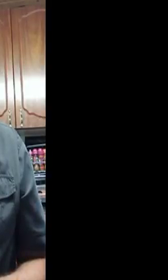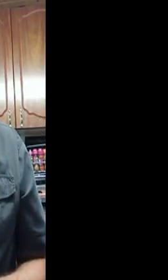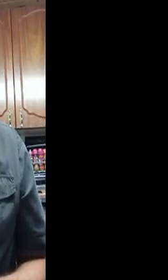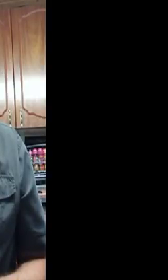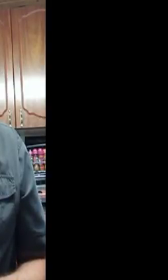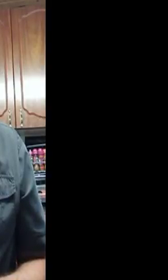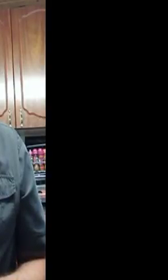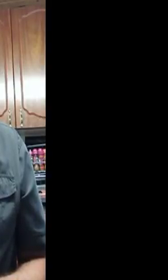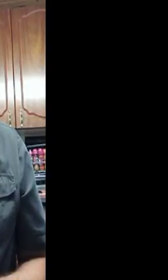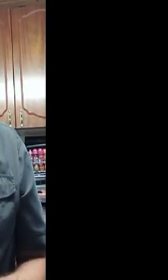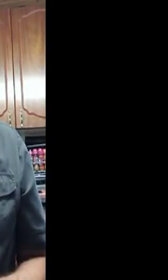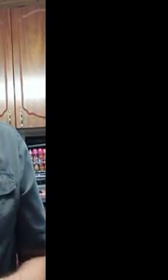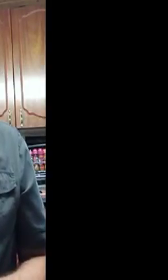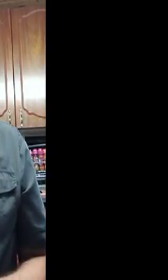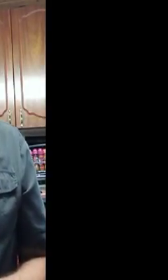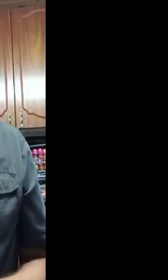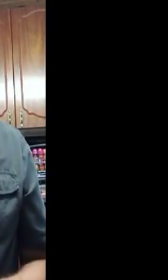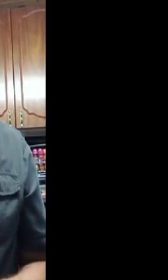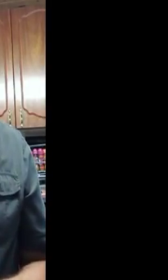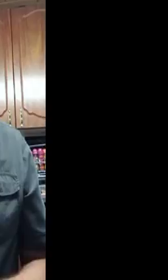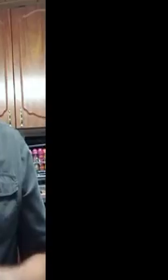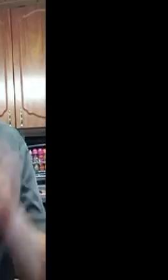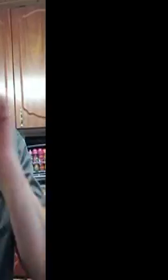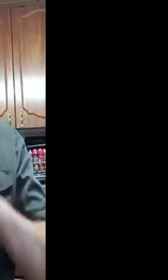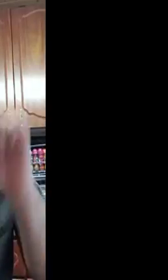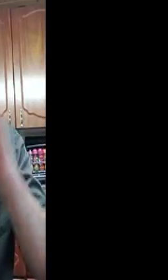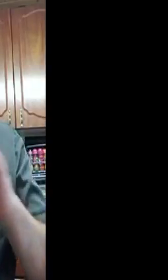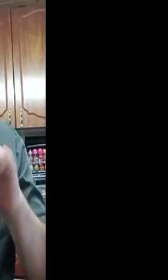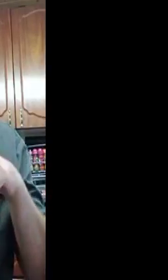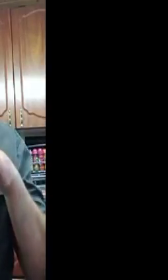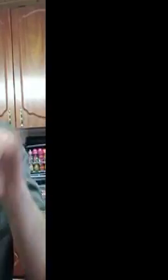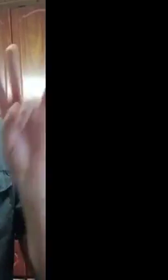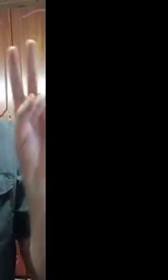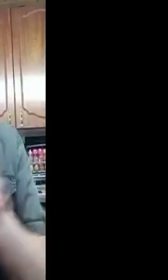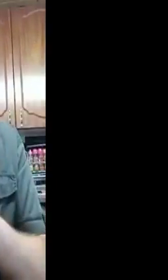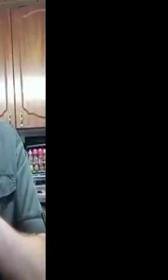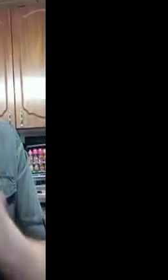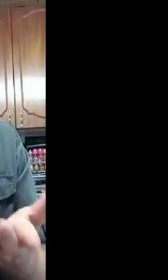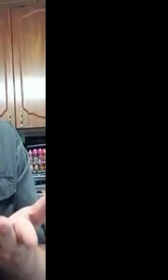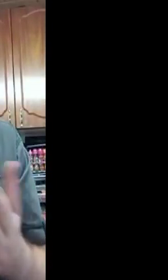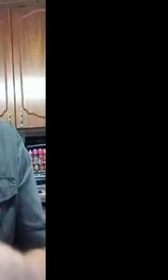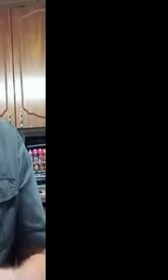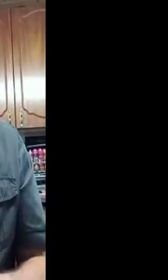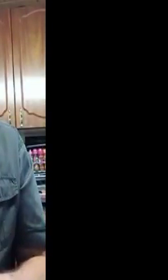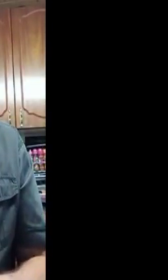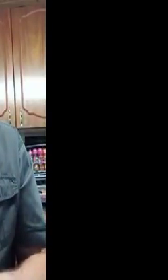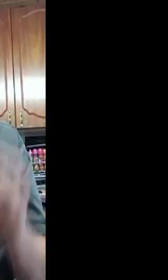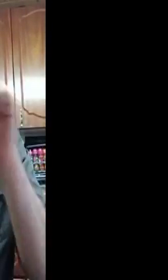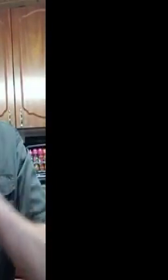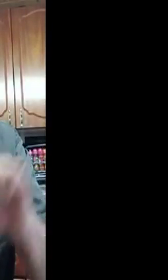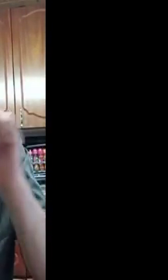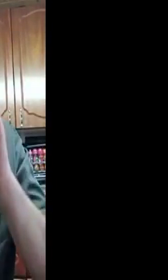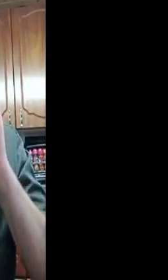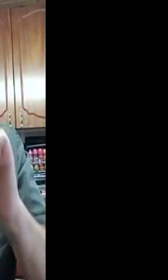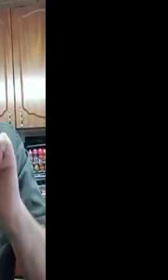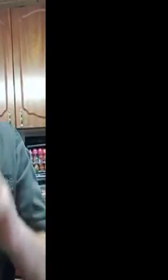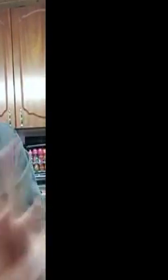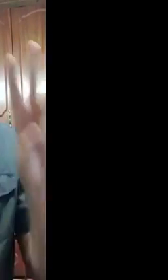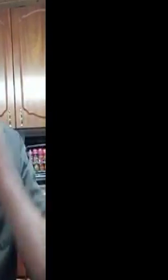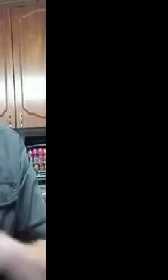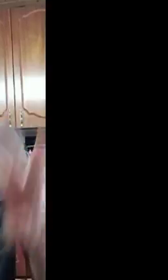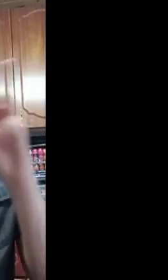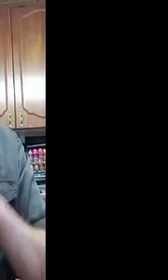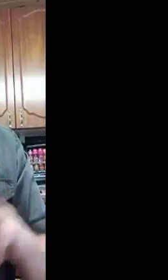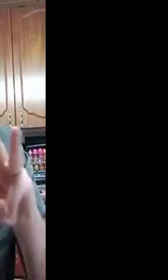It's a rapidly moving storm. So, storm source winds may not affect everywhere, but any